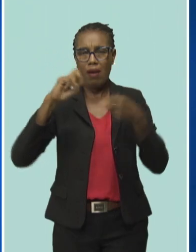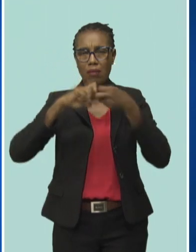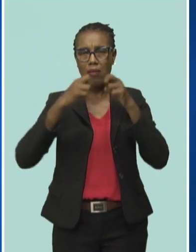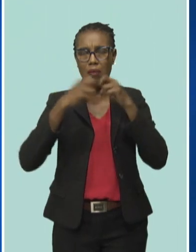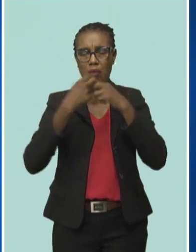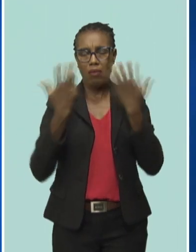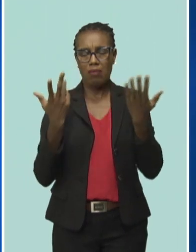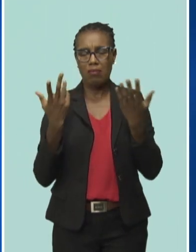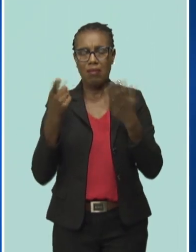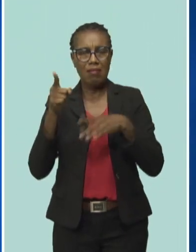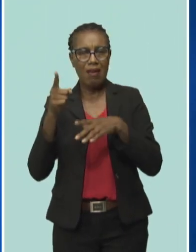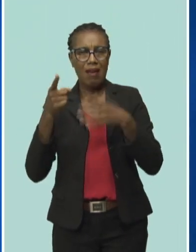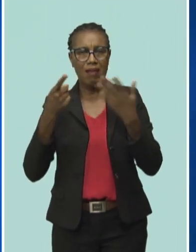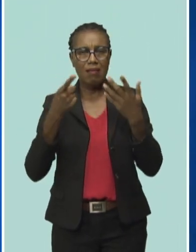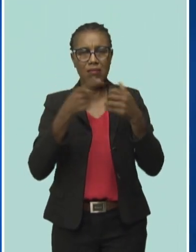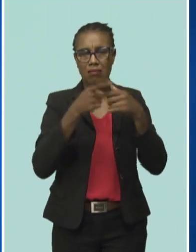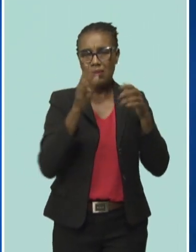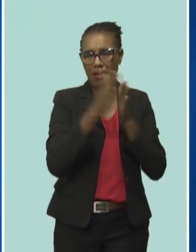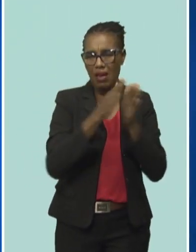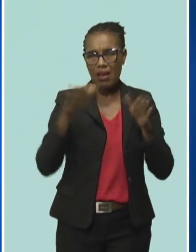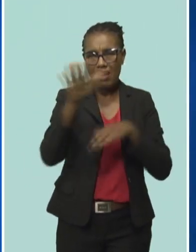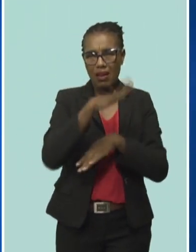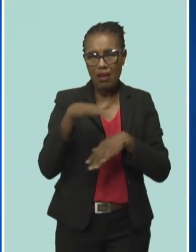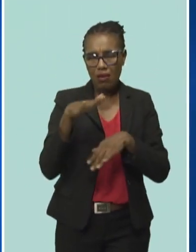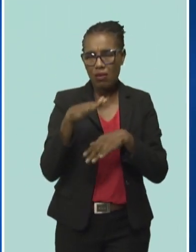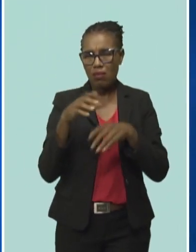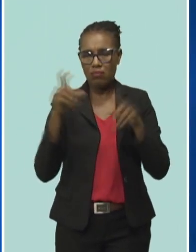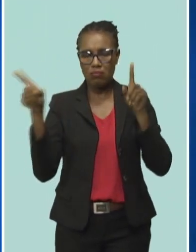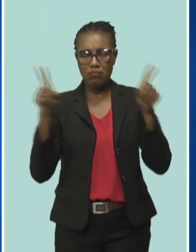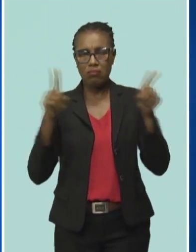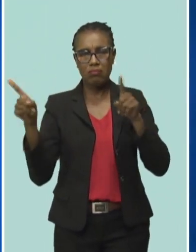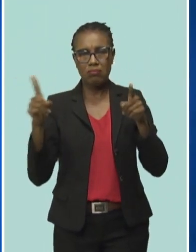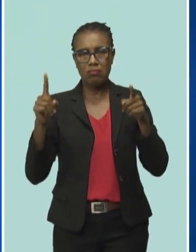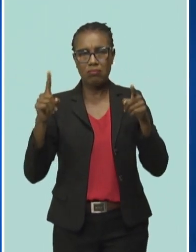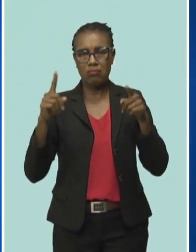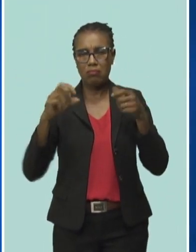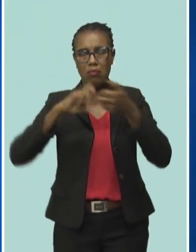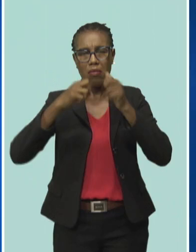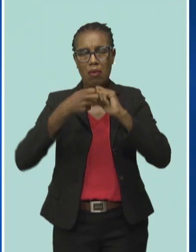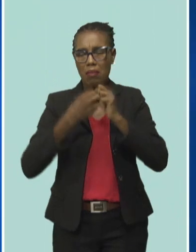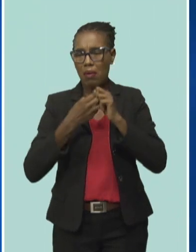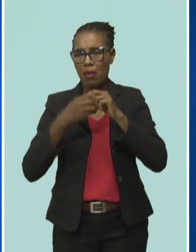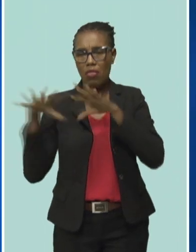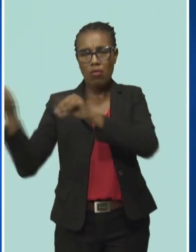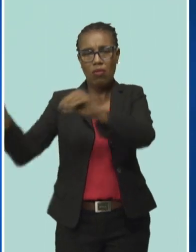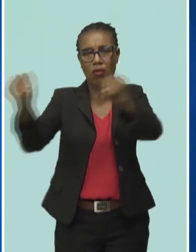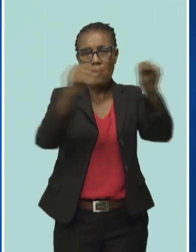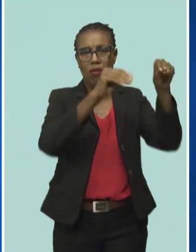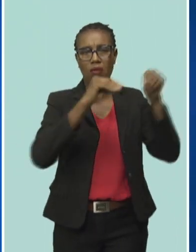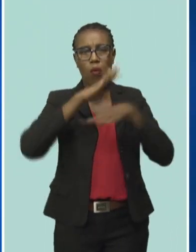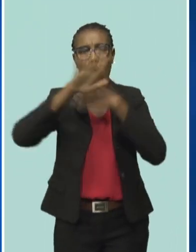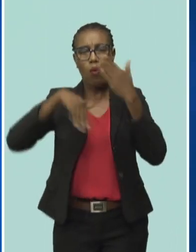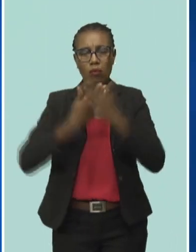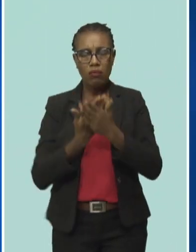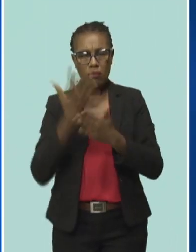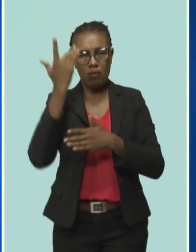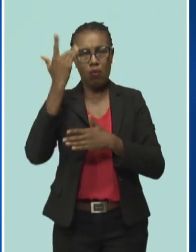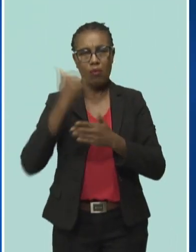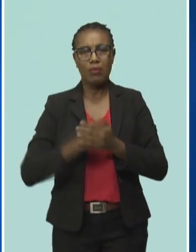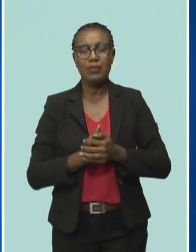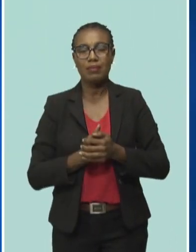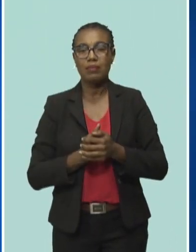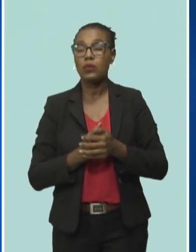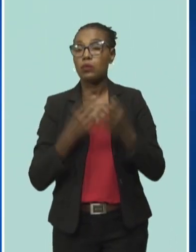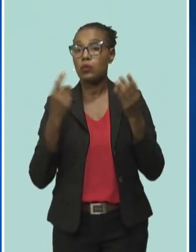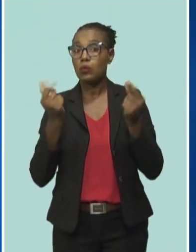a single transmission line between those two stations would have caused the cascading event. We were very quickly able